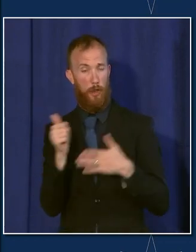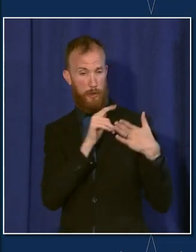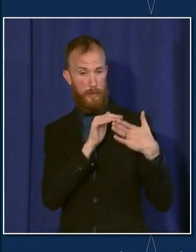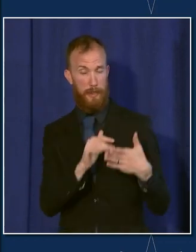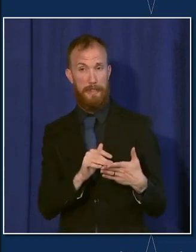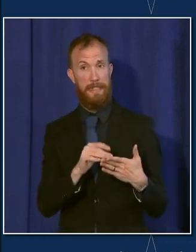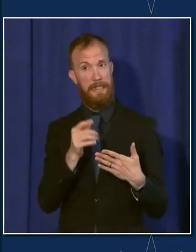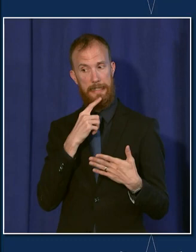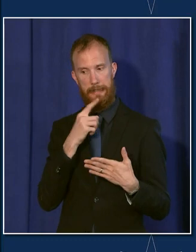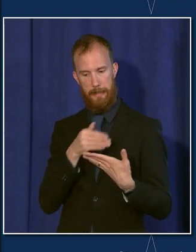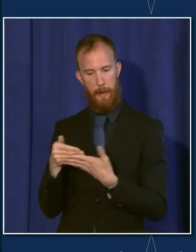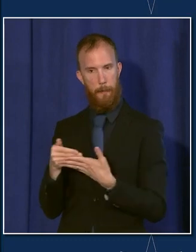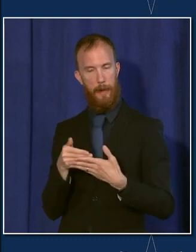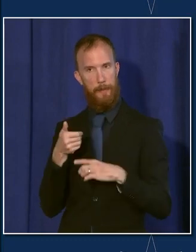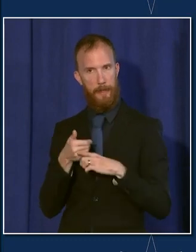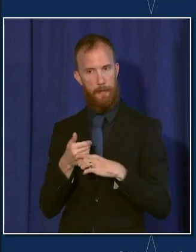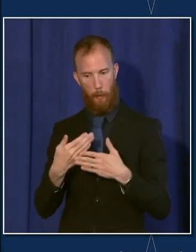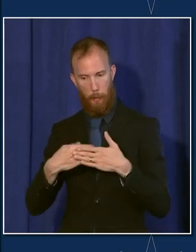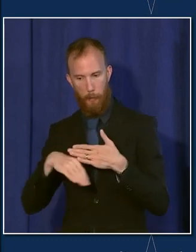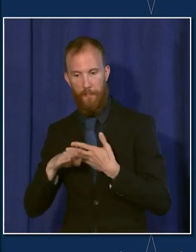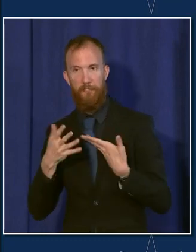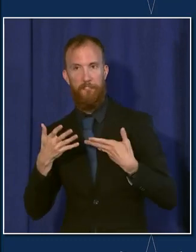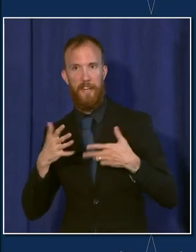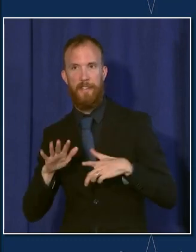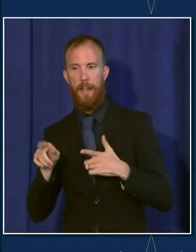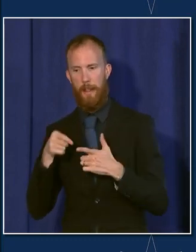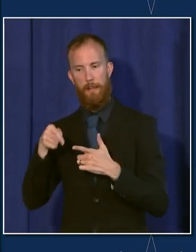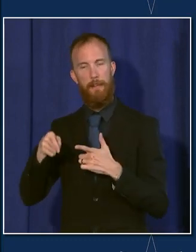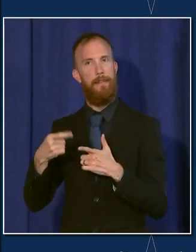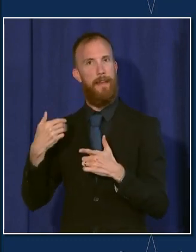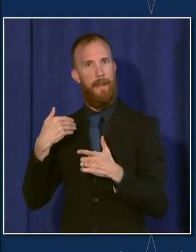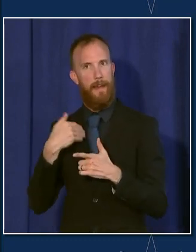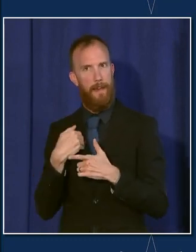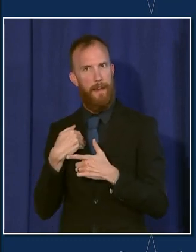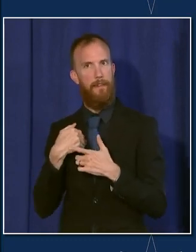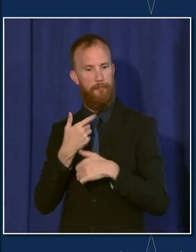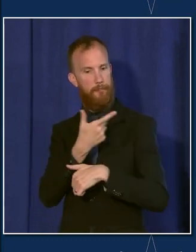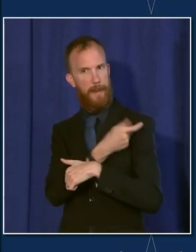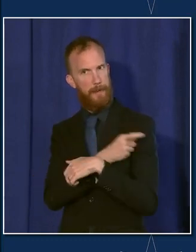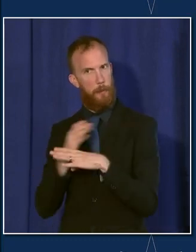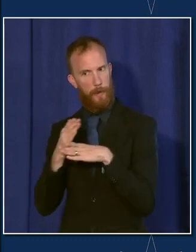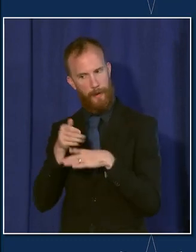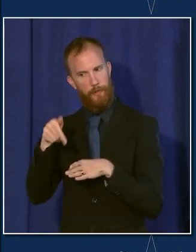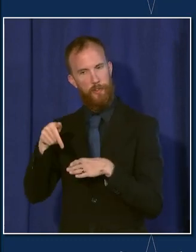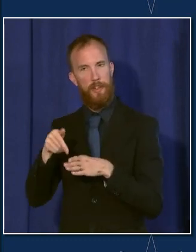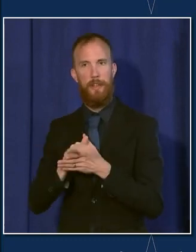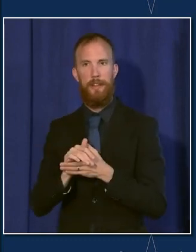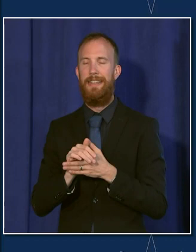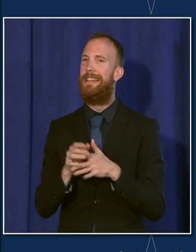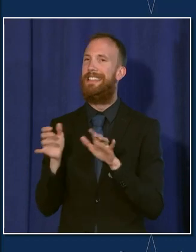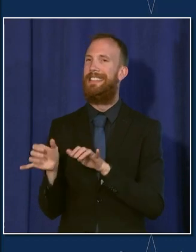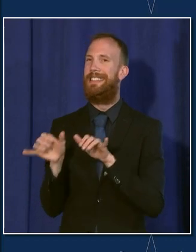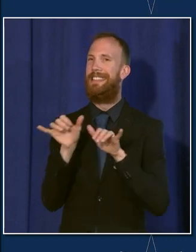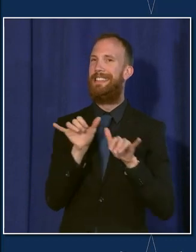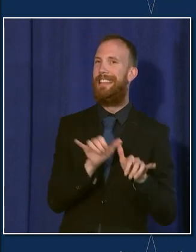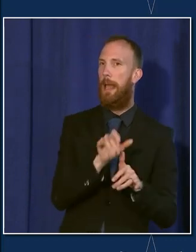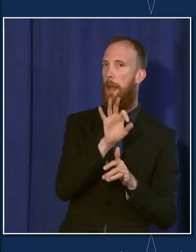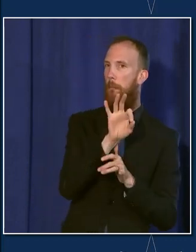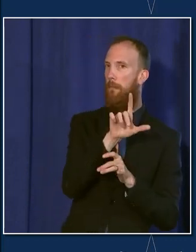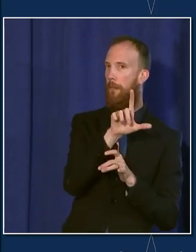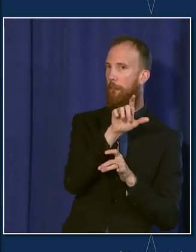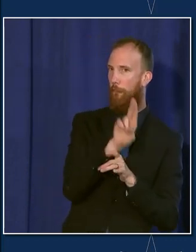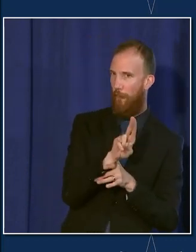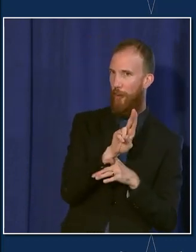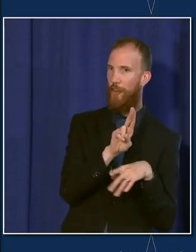get some COVID protection when the mom is vaccinated. So multiple studies show this is something we also see with influenza vaccination. It's why we strongly